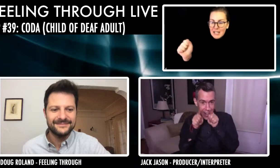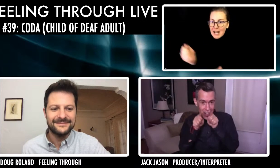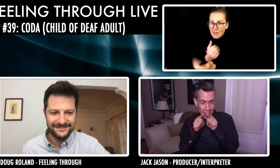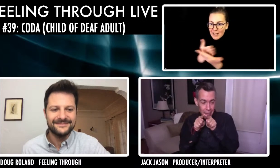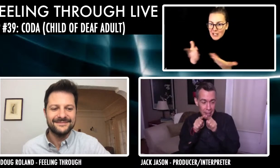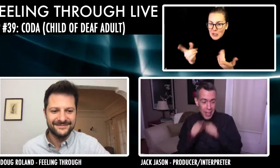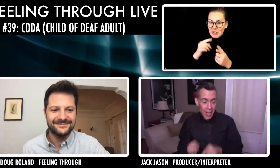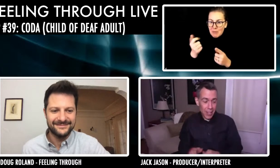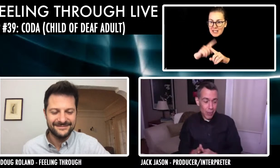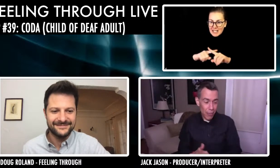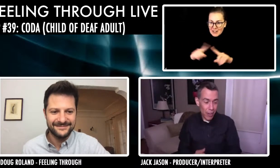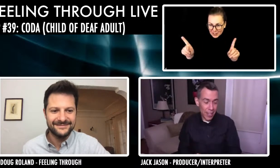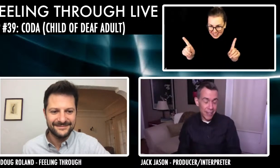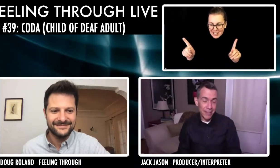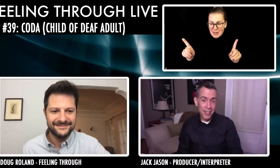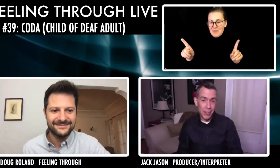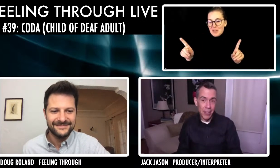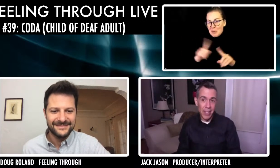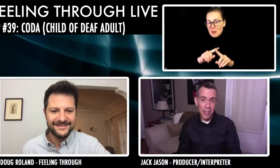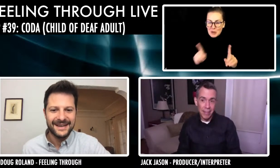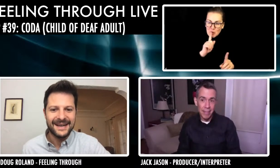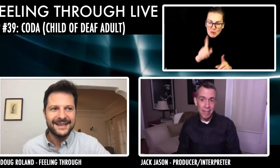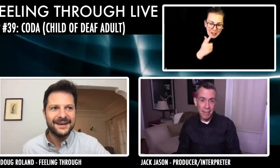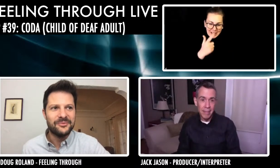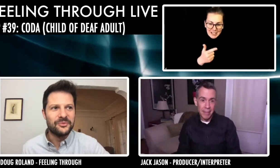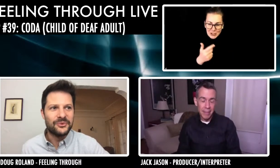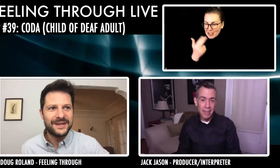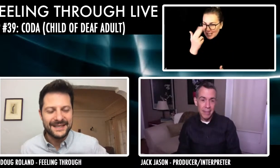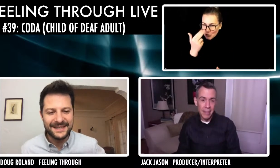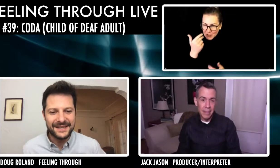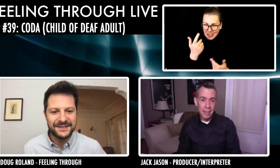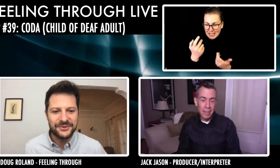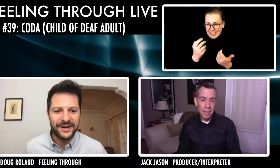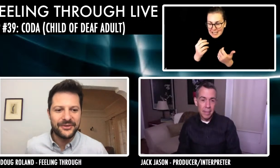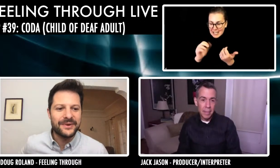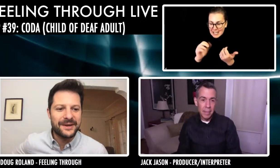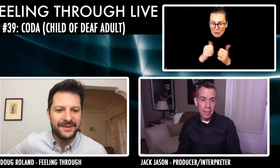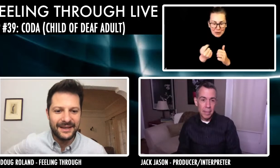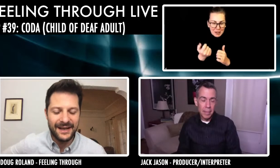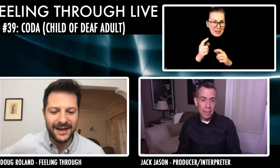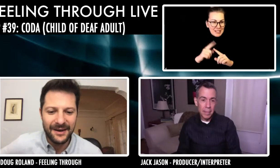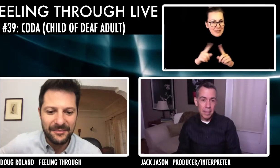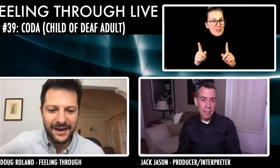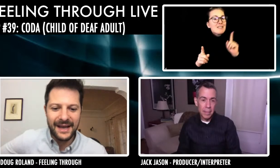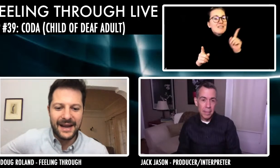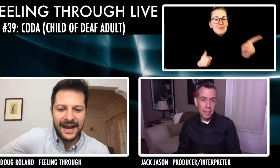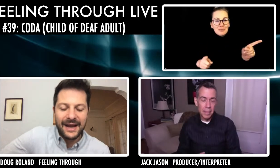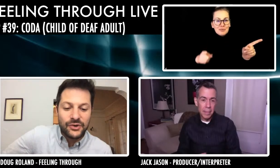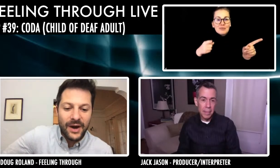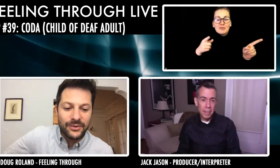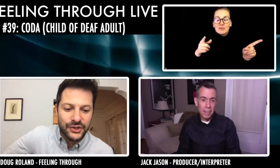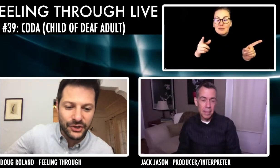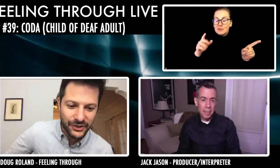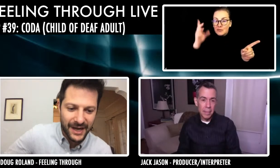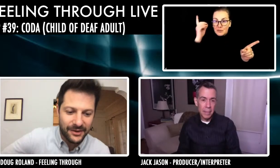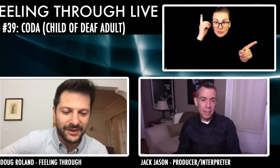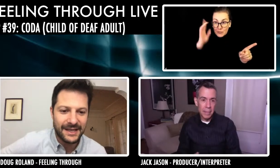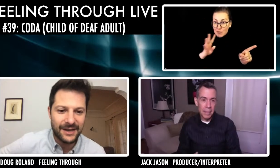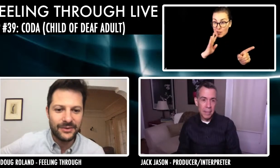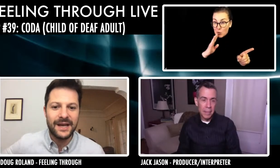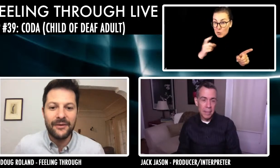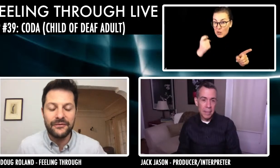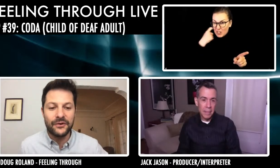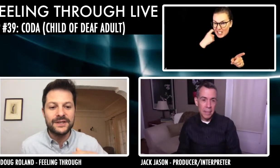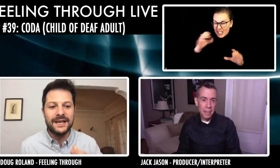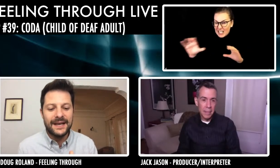the Venn diagram. It was really funny. It's really funny. I, um, recently did a 23 and me. Um, and I, I knew I was Jewish. I didn't